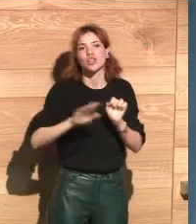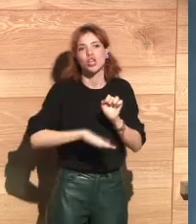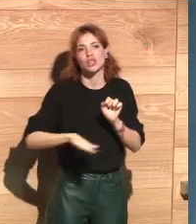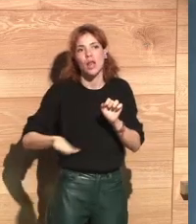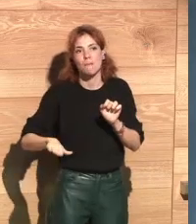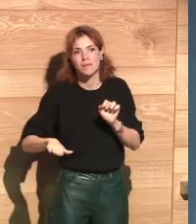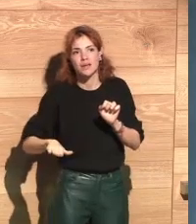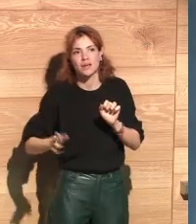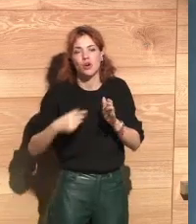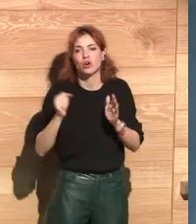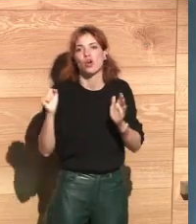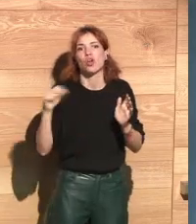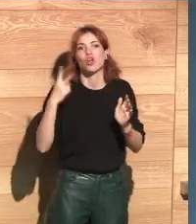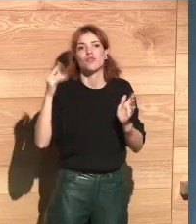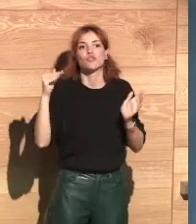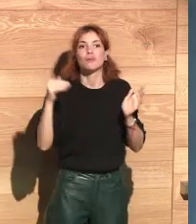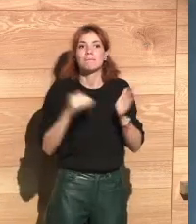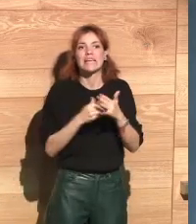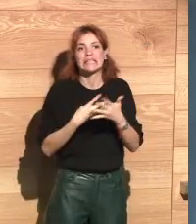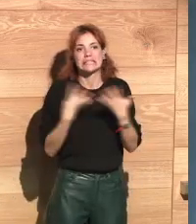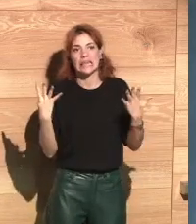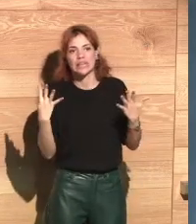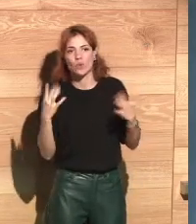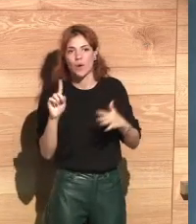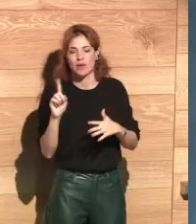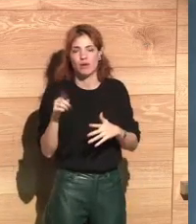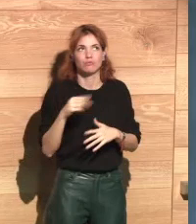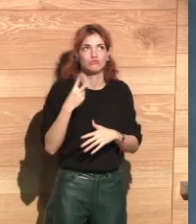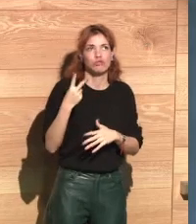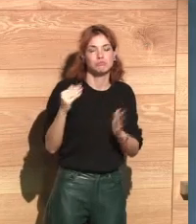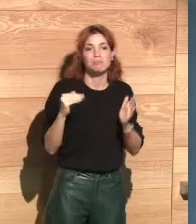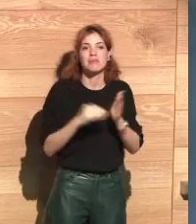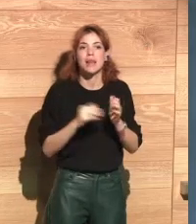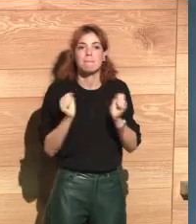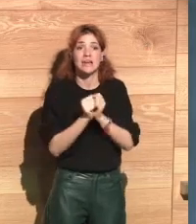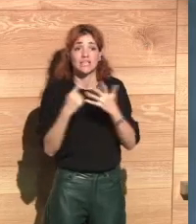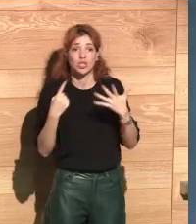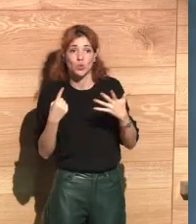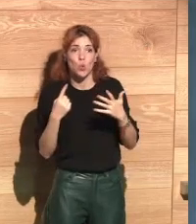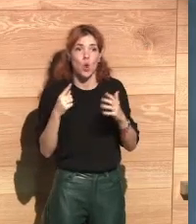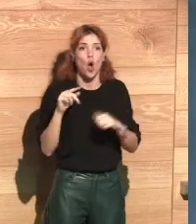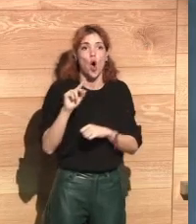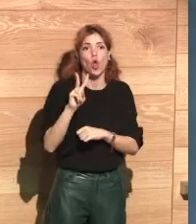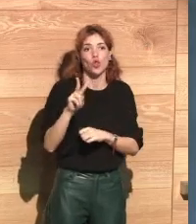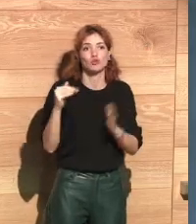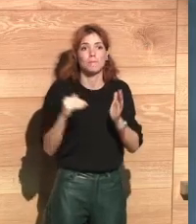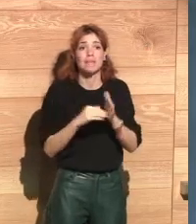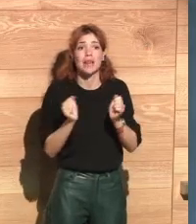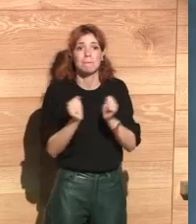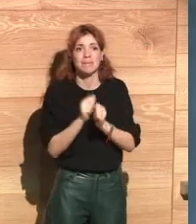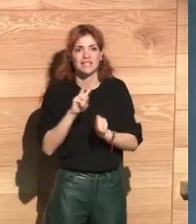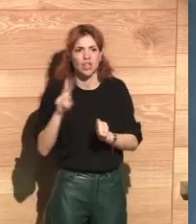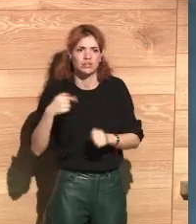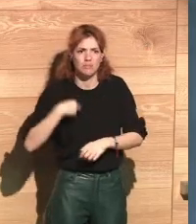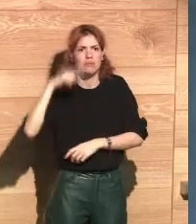many of the results will be visible not in 2019, but between 2021 and 2022.